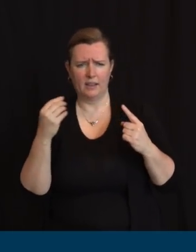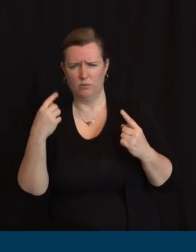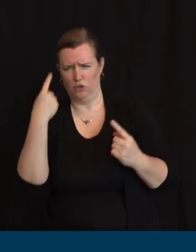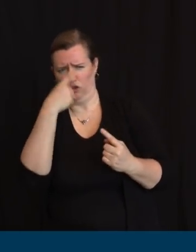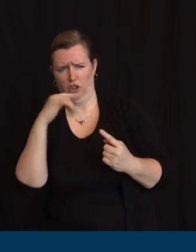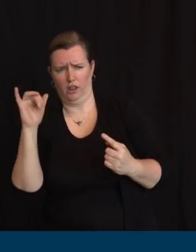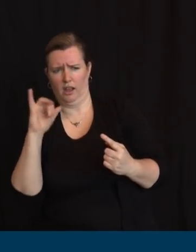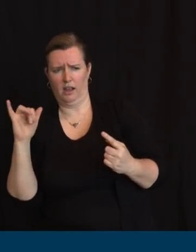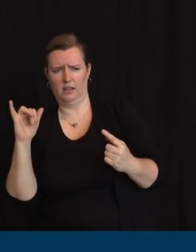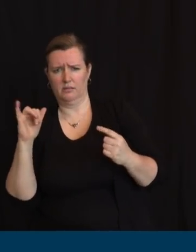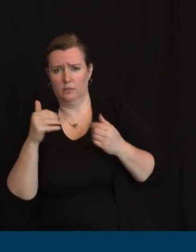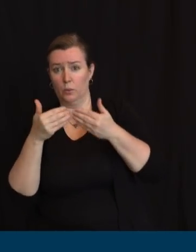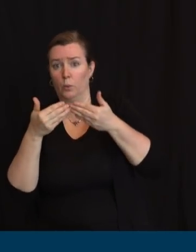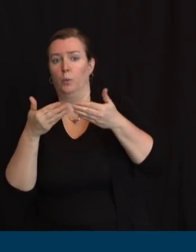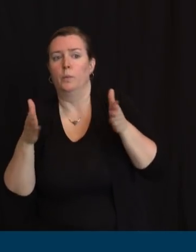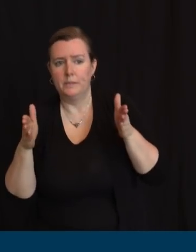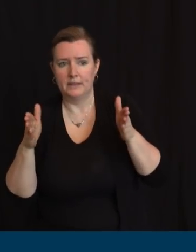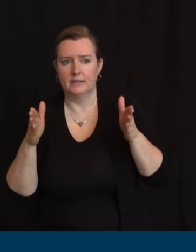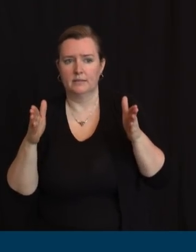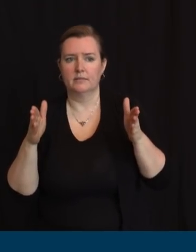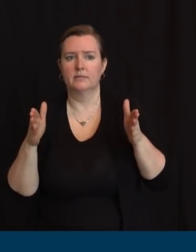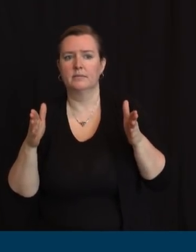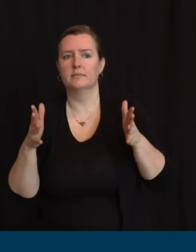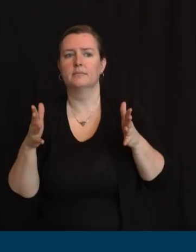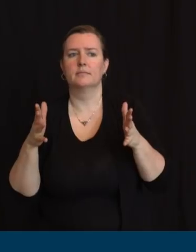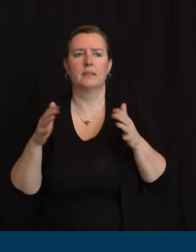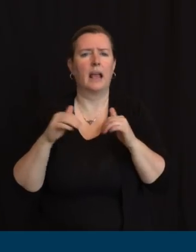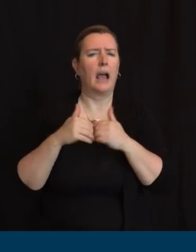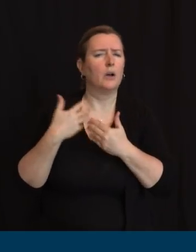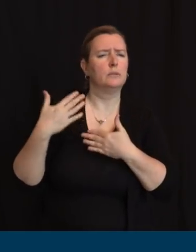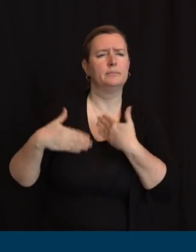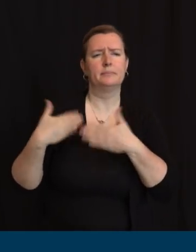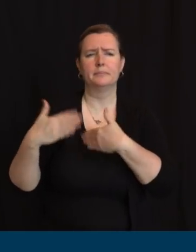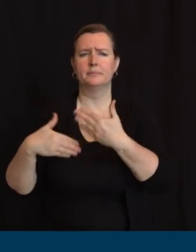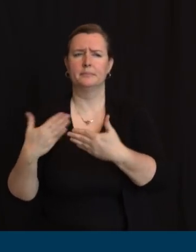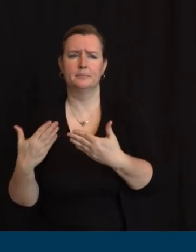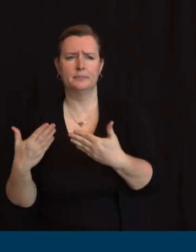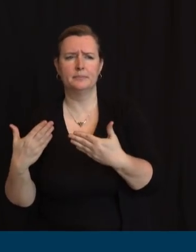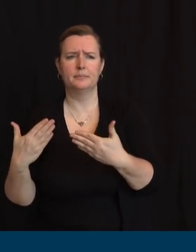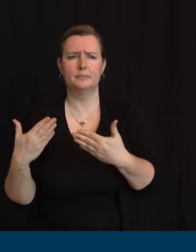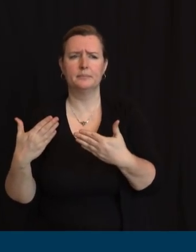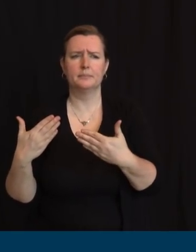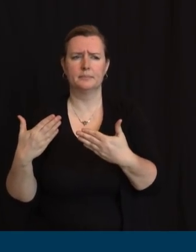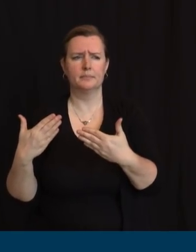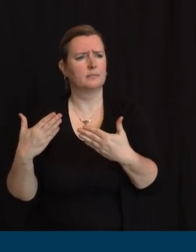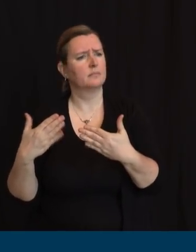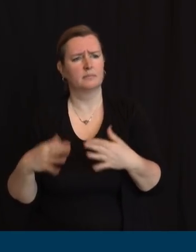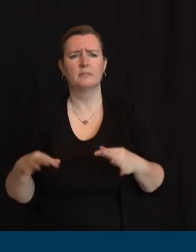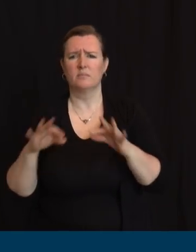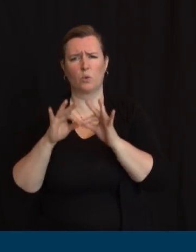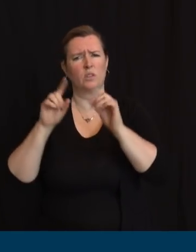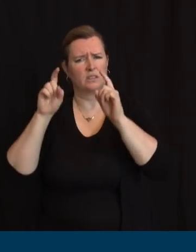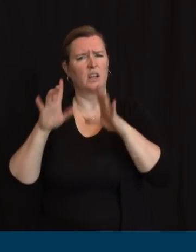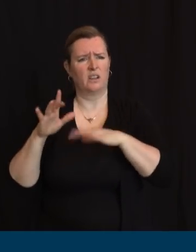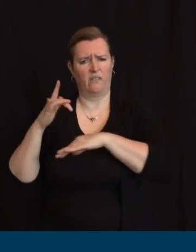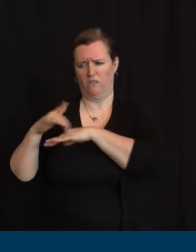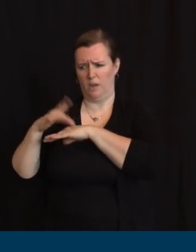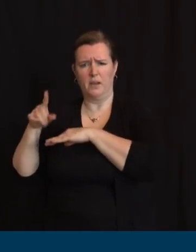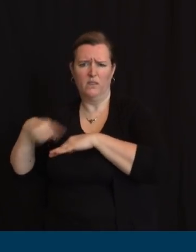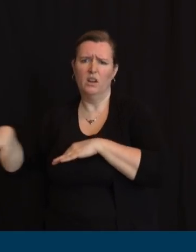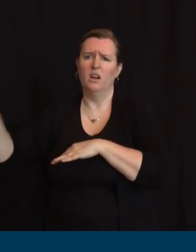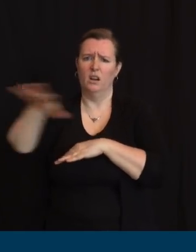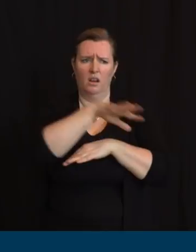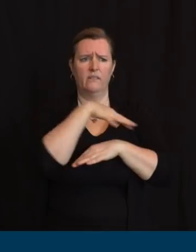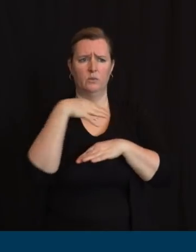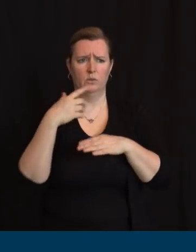healthcare infrastructure, to begin to responsibly reopen our state. I want to channel a sort of